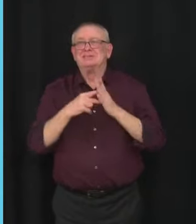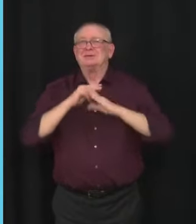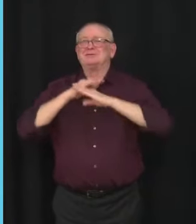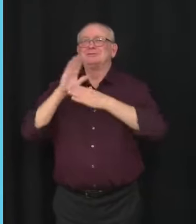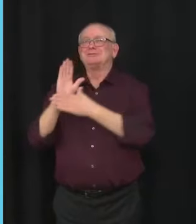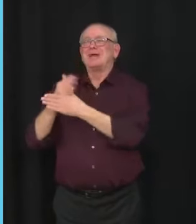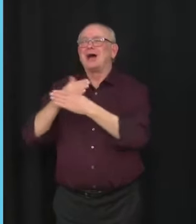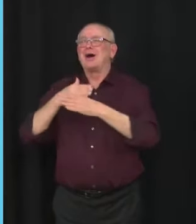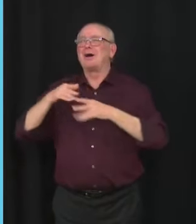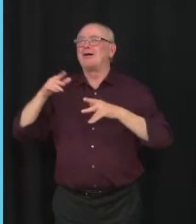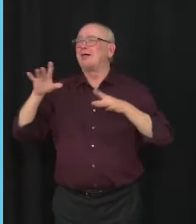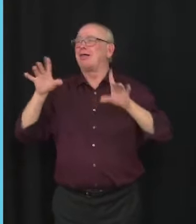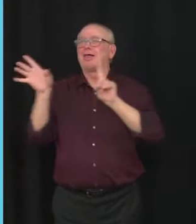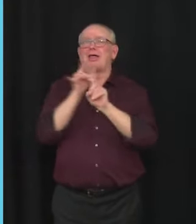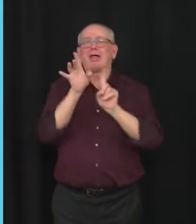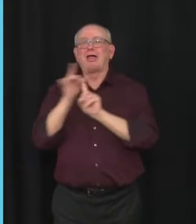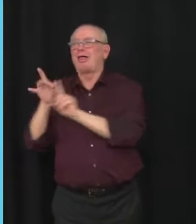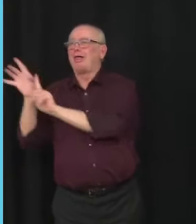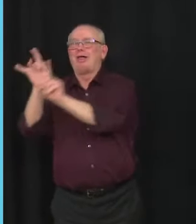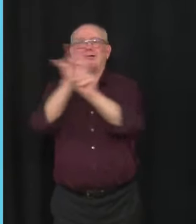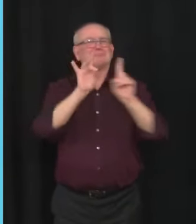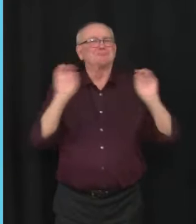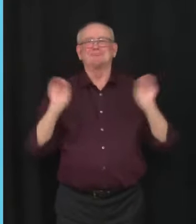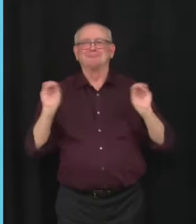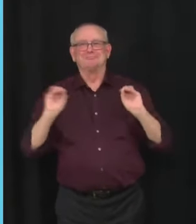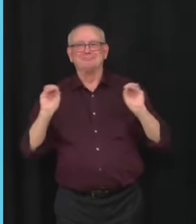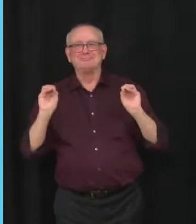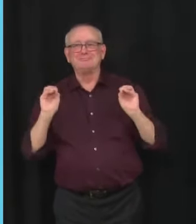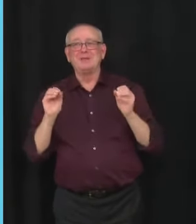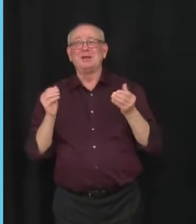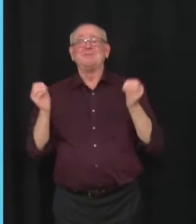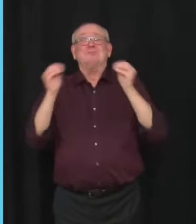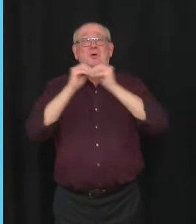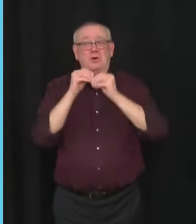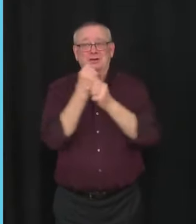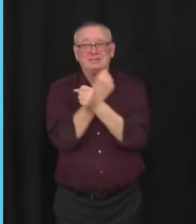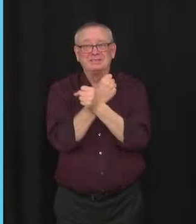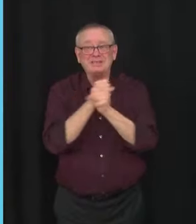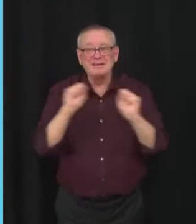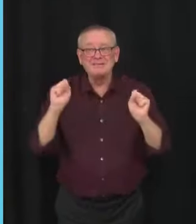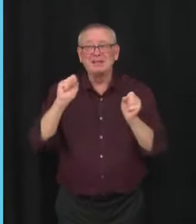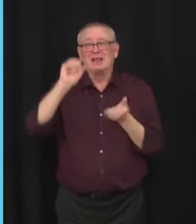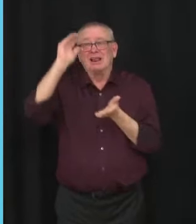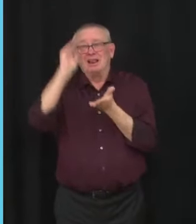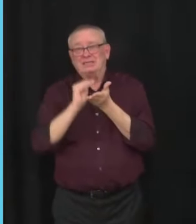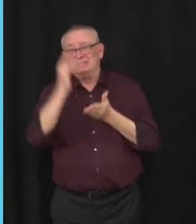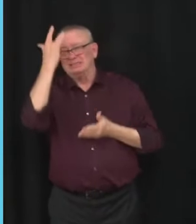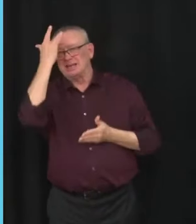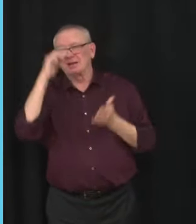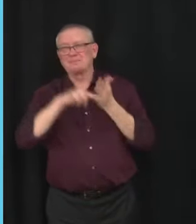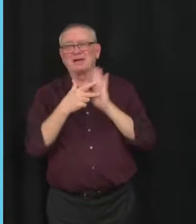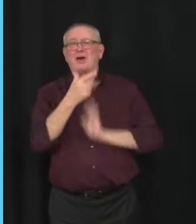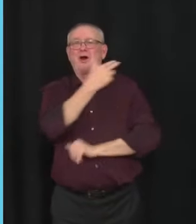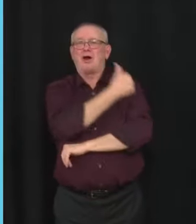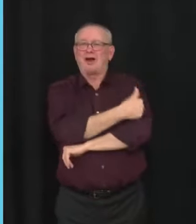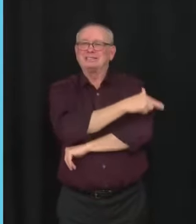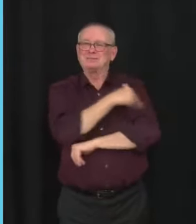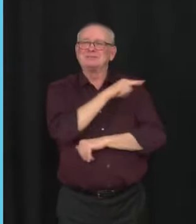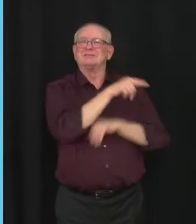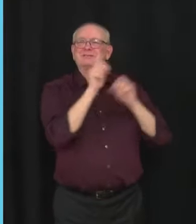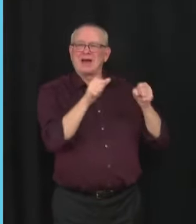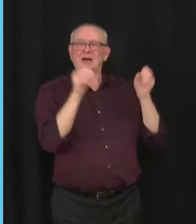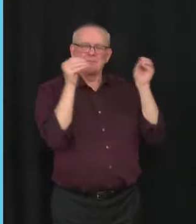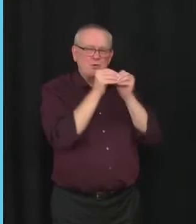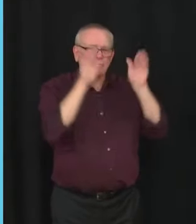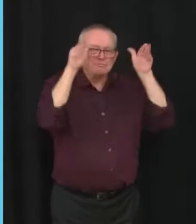safe and ease the strain on our health care system. Lastly, immunization will help these youngsters get back to being kids